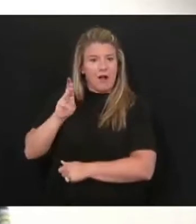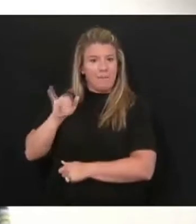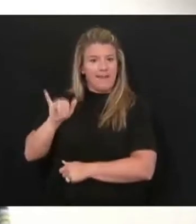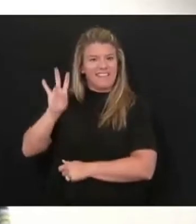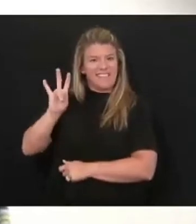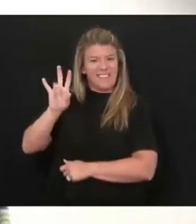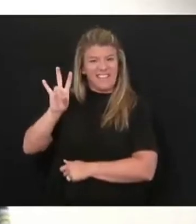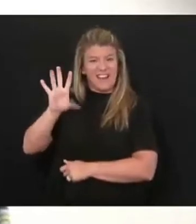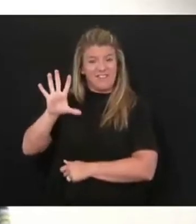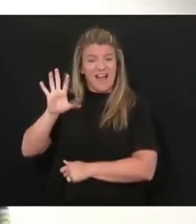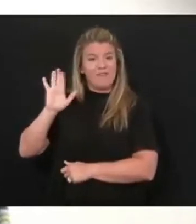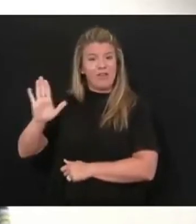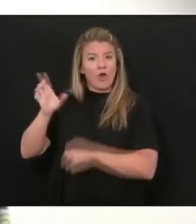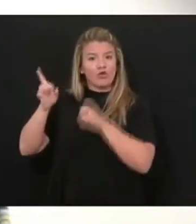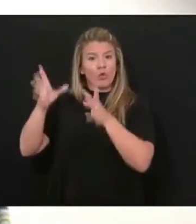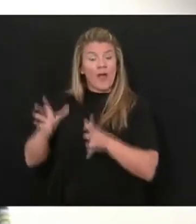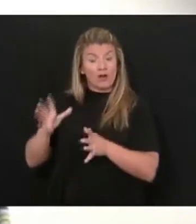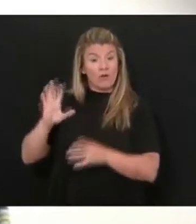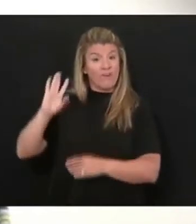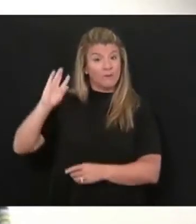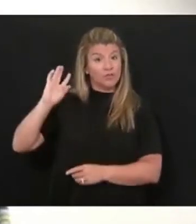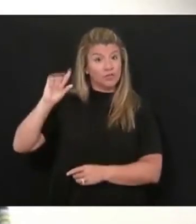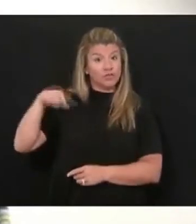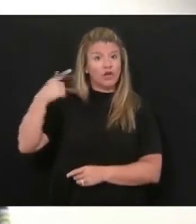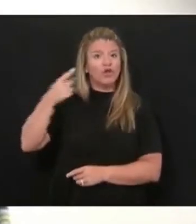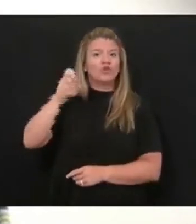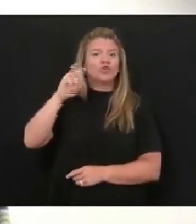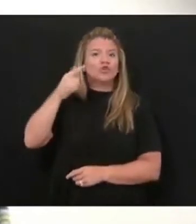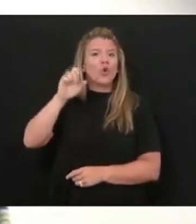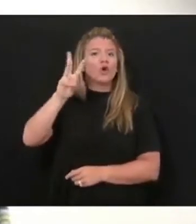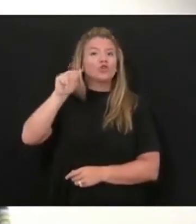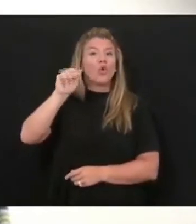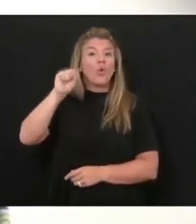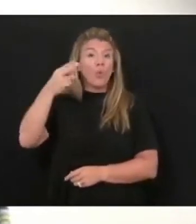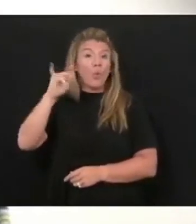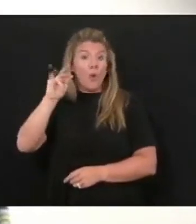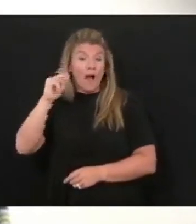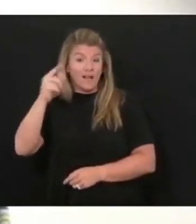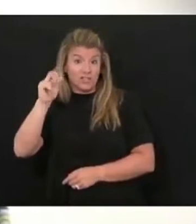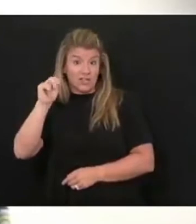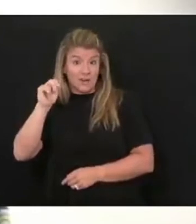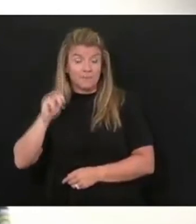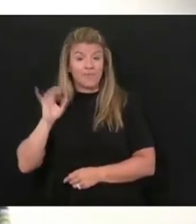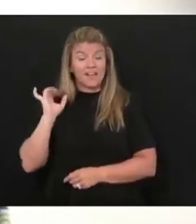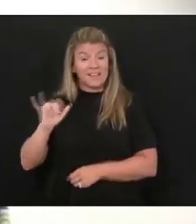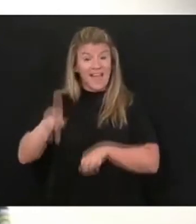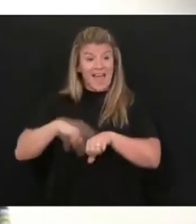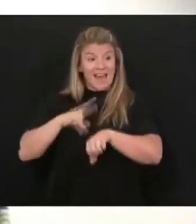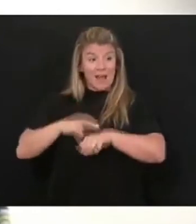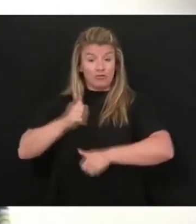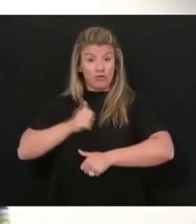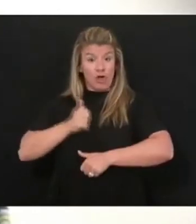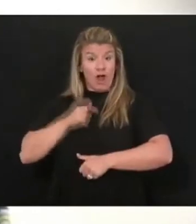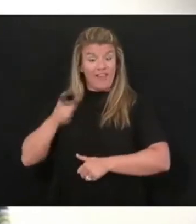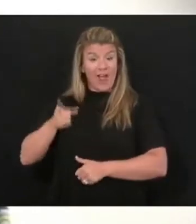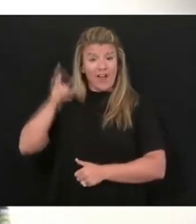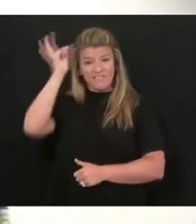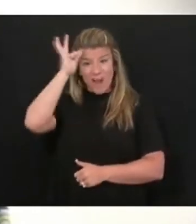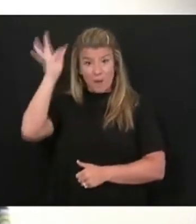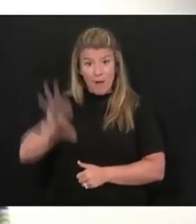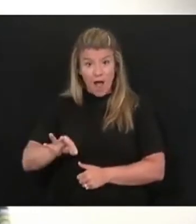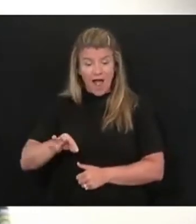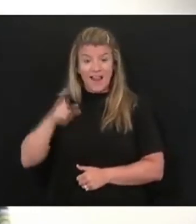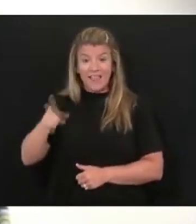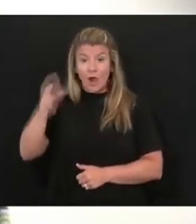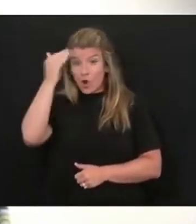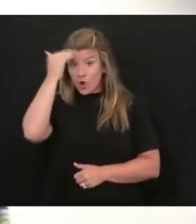request of General George Washington. The 201st Field Artillery West Virginia National Guard at Fairmont, known as the 1st West